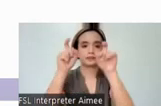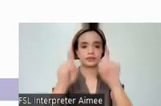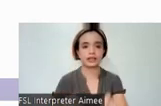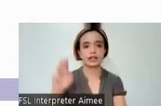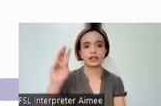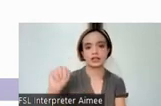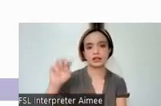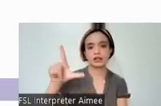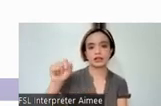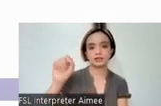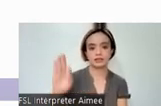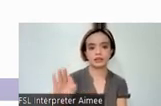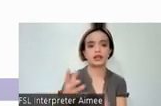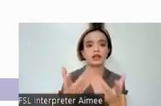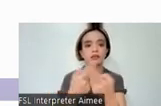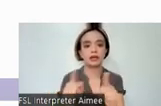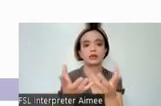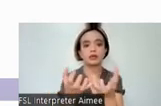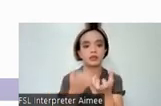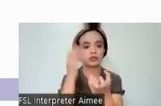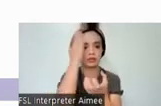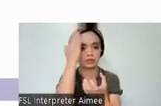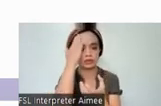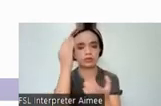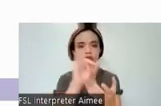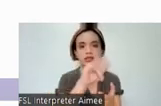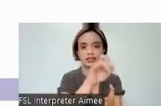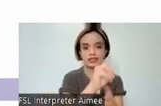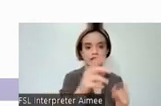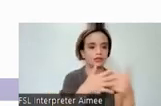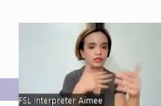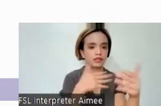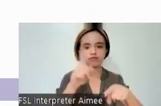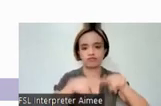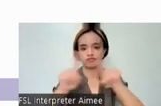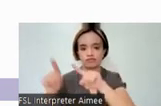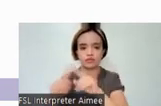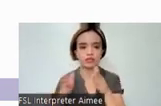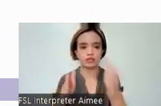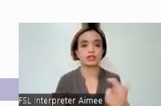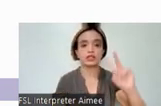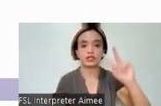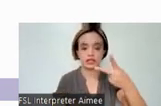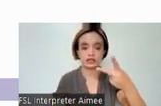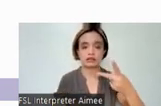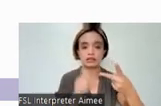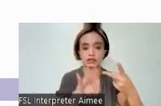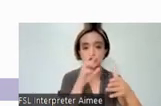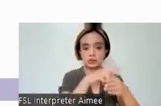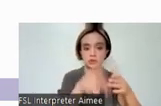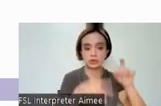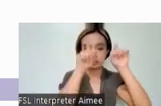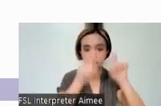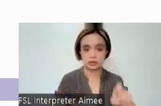out, first, if the items remain despite the difference in modalities. Second, if test results across